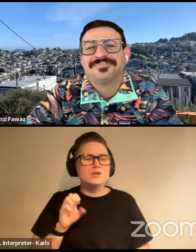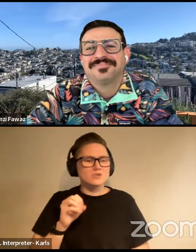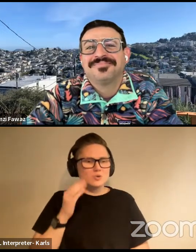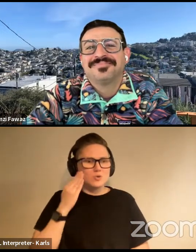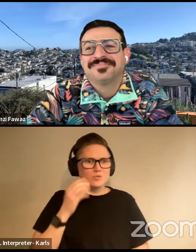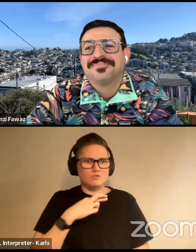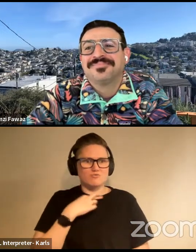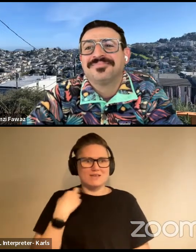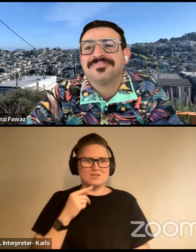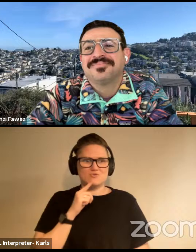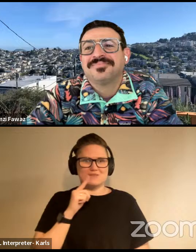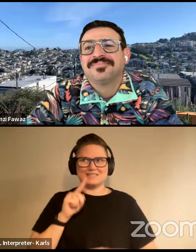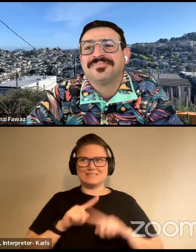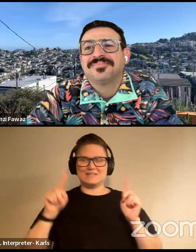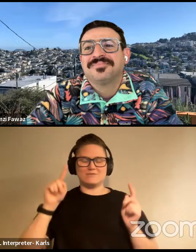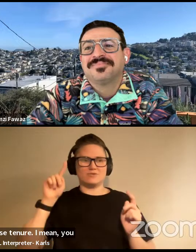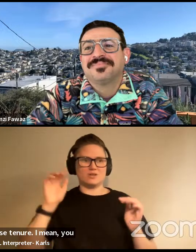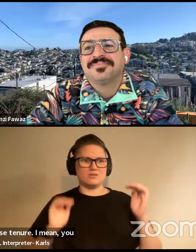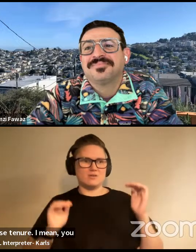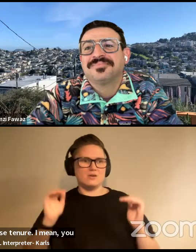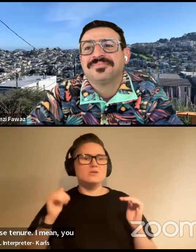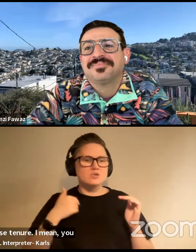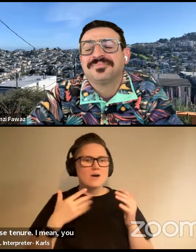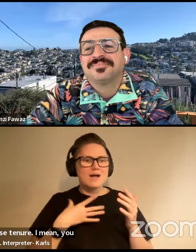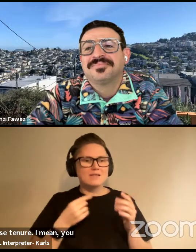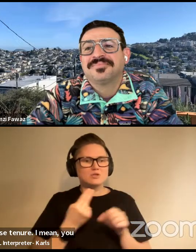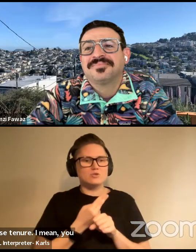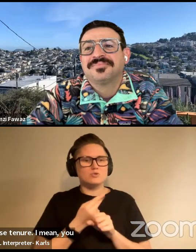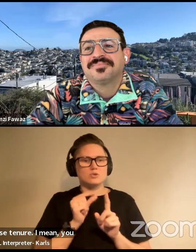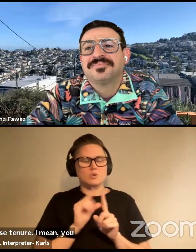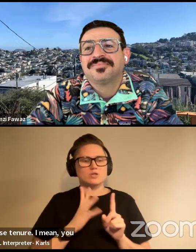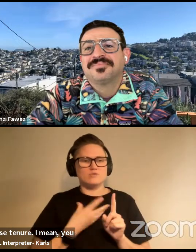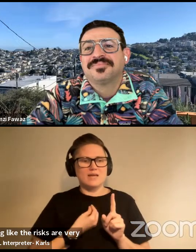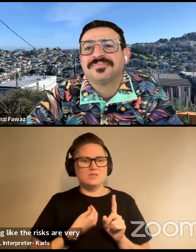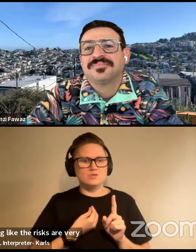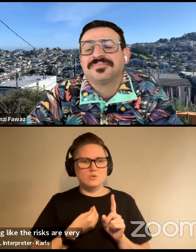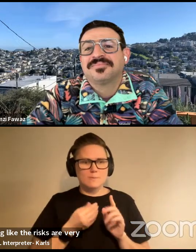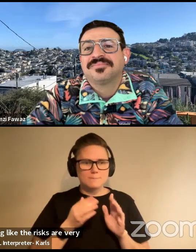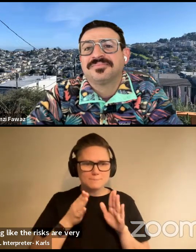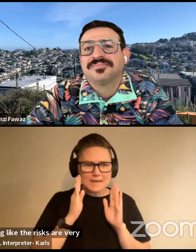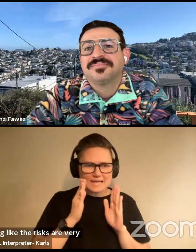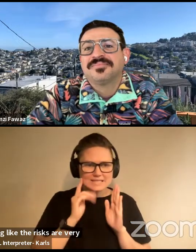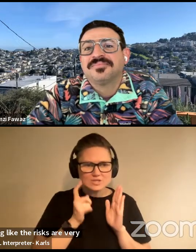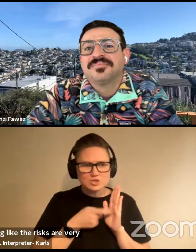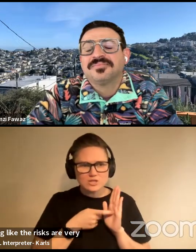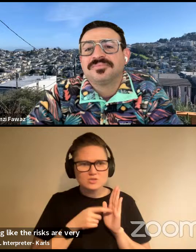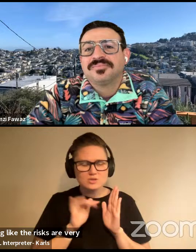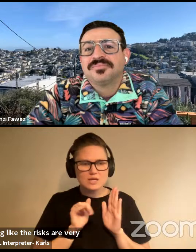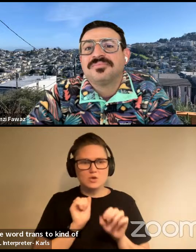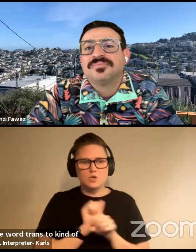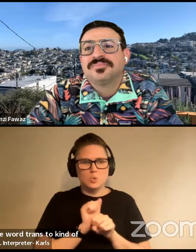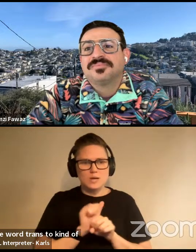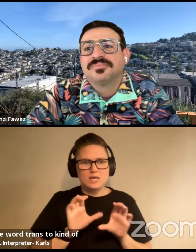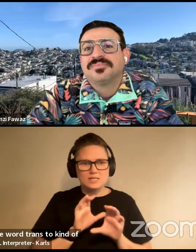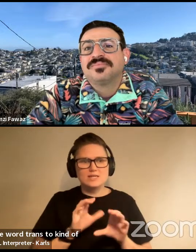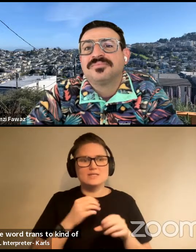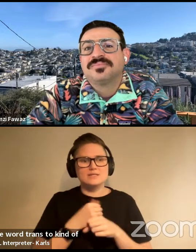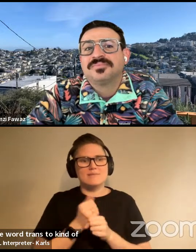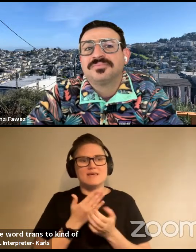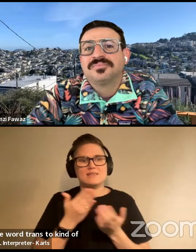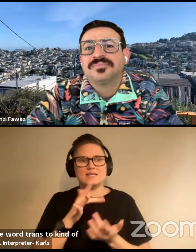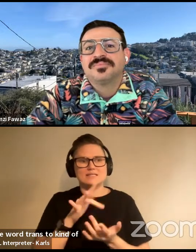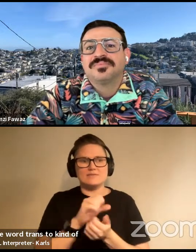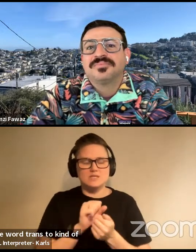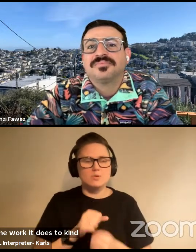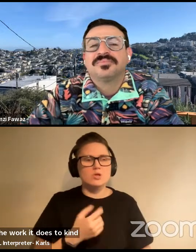risks are very different. So I do like to use the word trans to kind of pay attention to kind of like the work it does to kind of make things invisible.